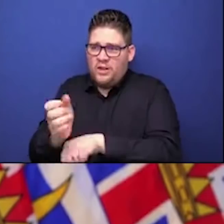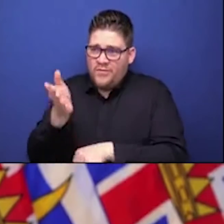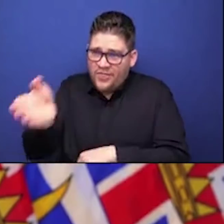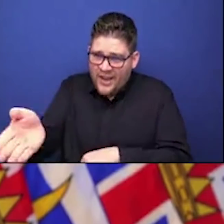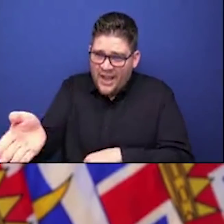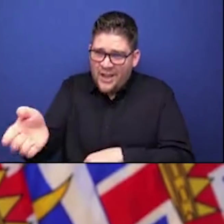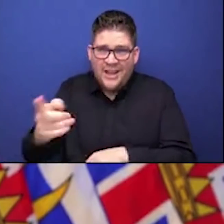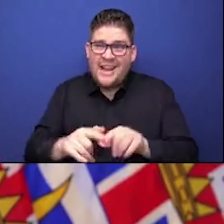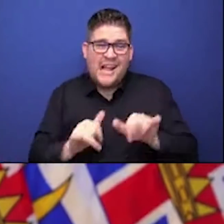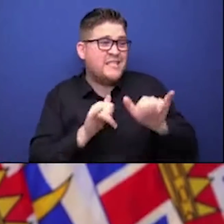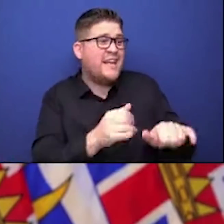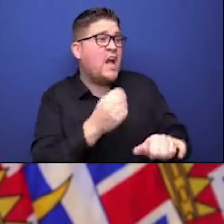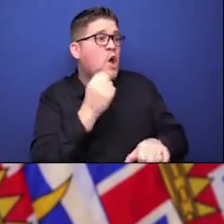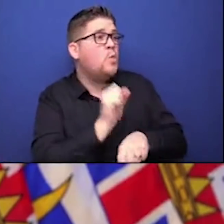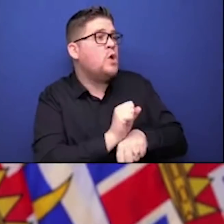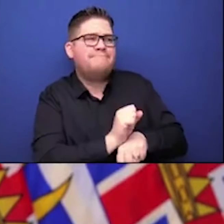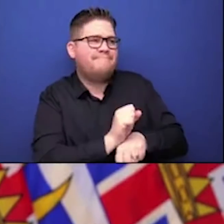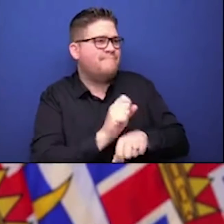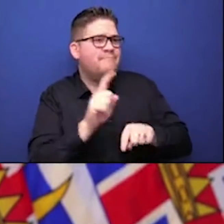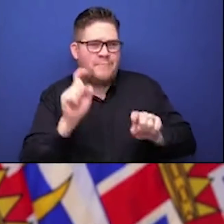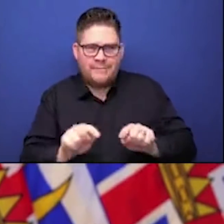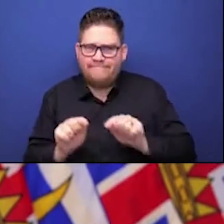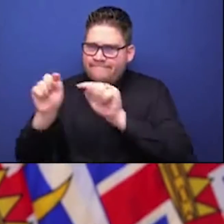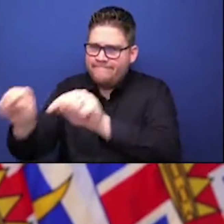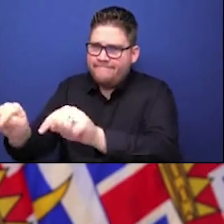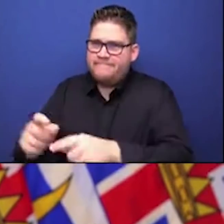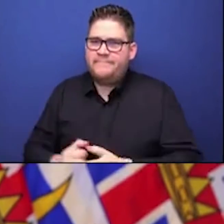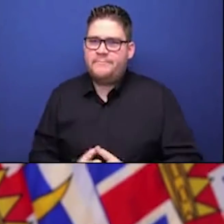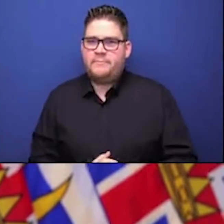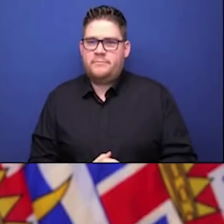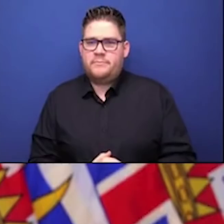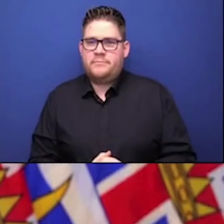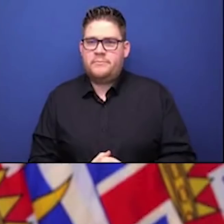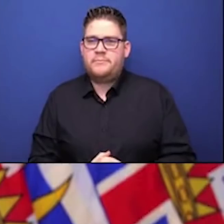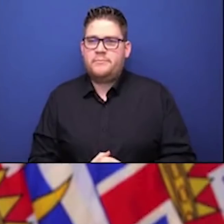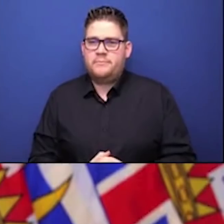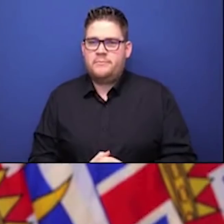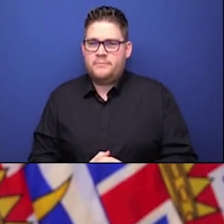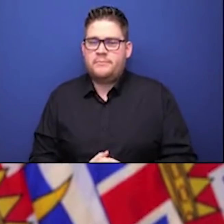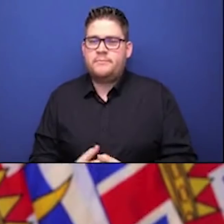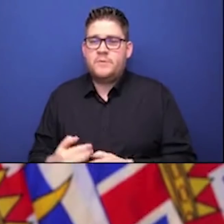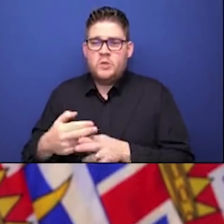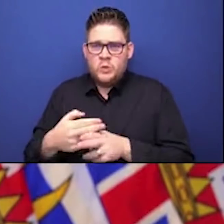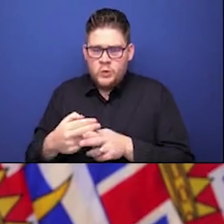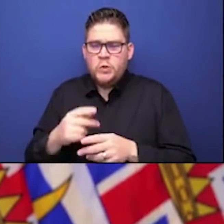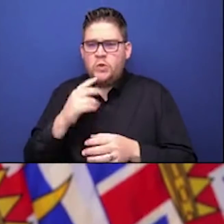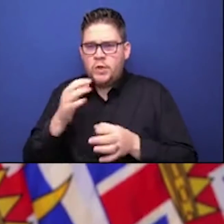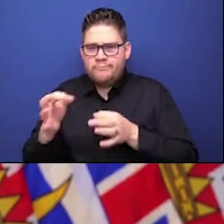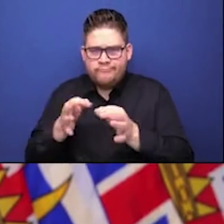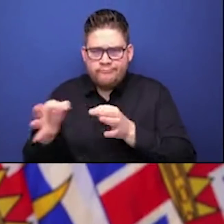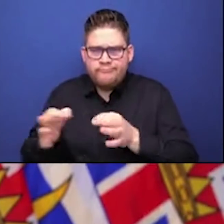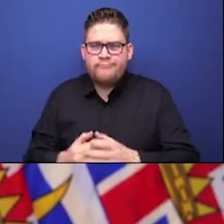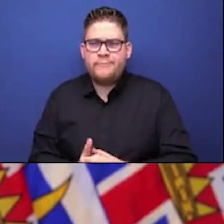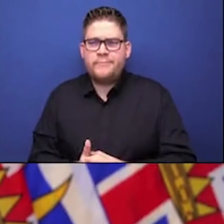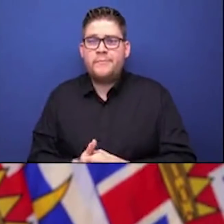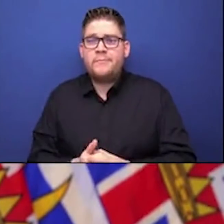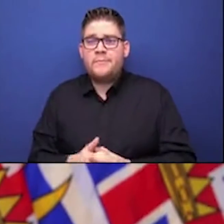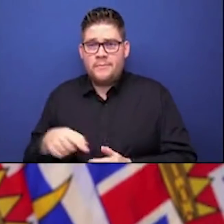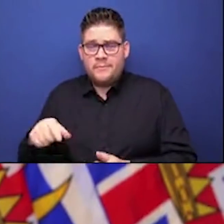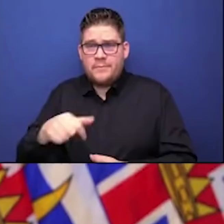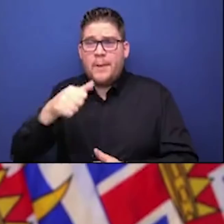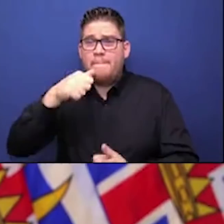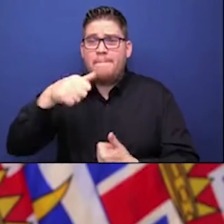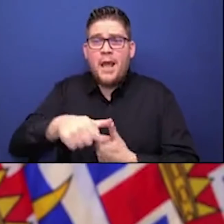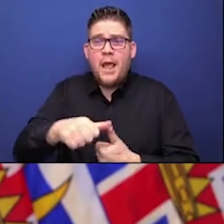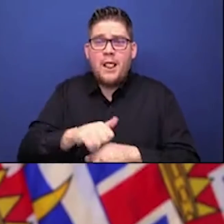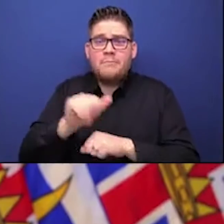receive our first shipment sometime next week. But once we get those details, we'll be working those through and determining who best